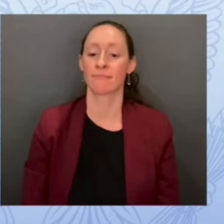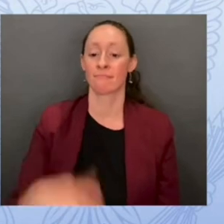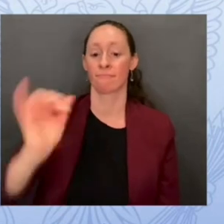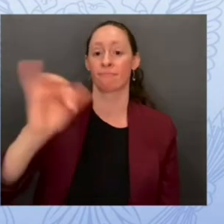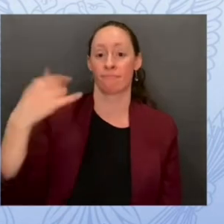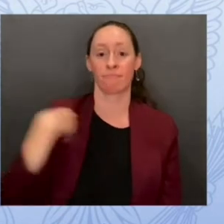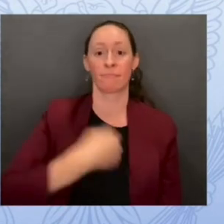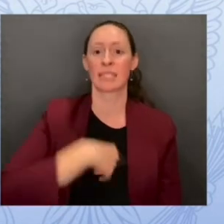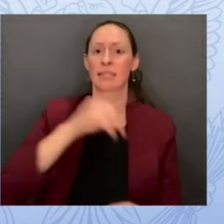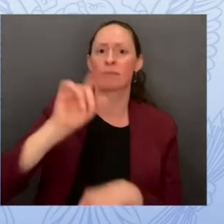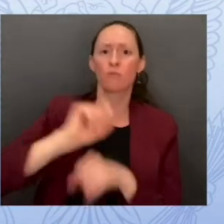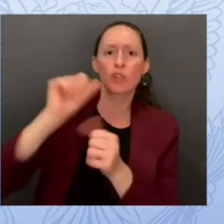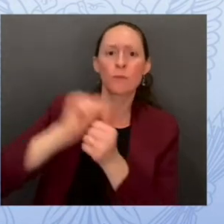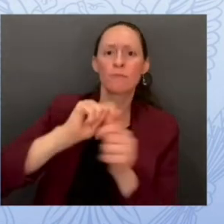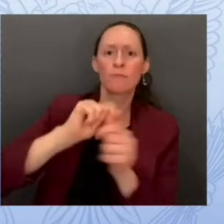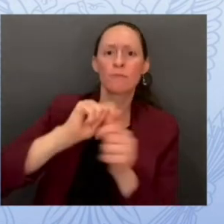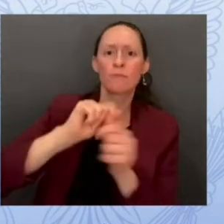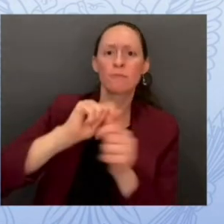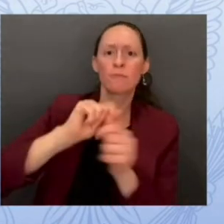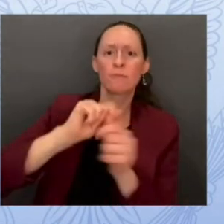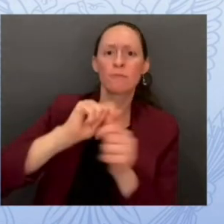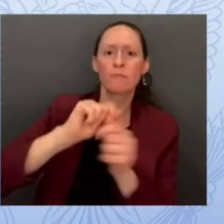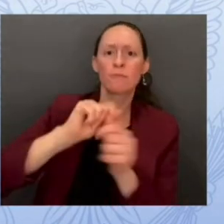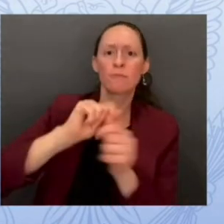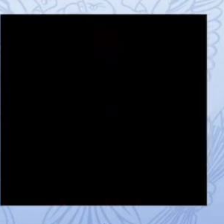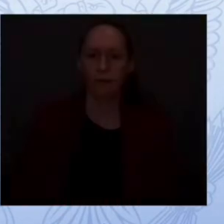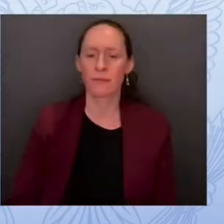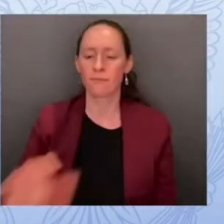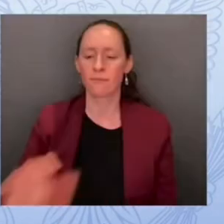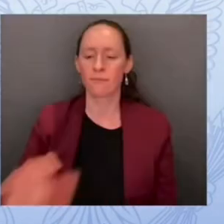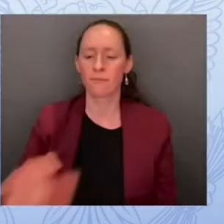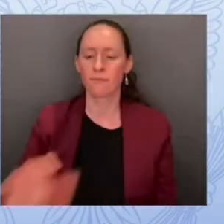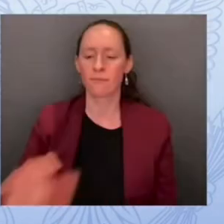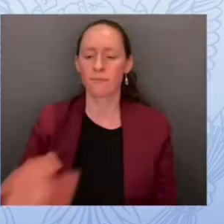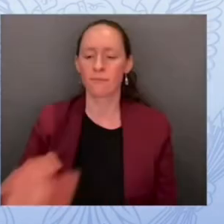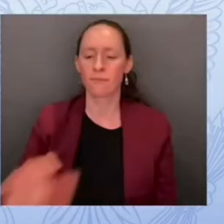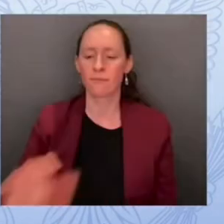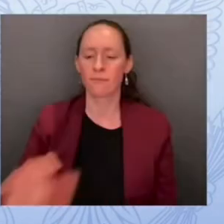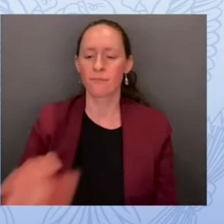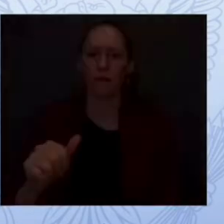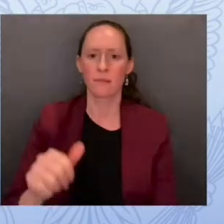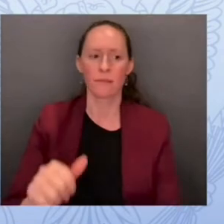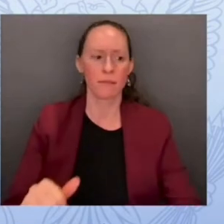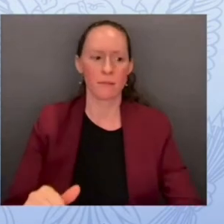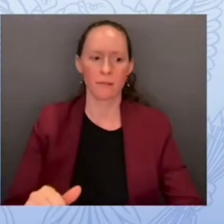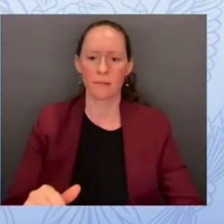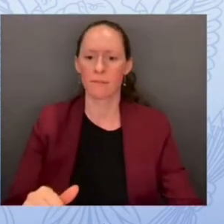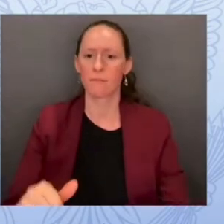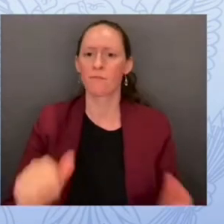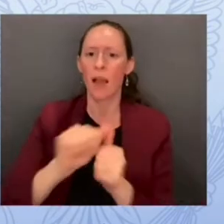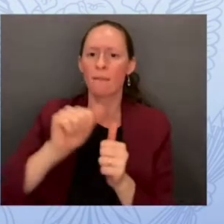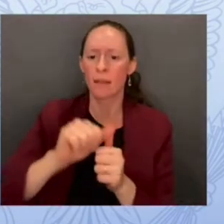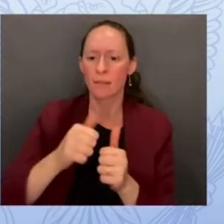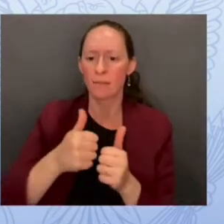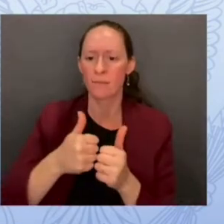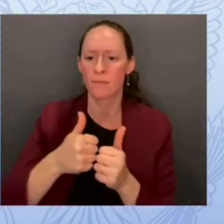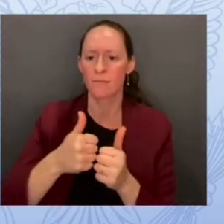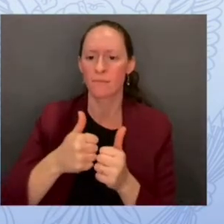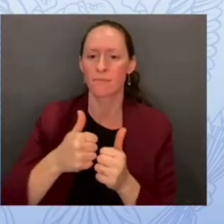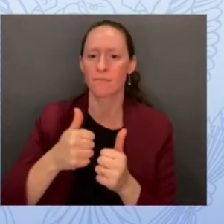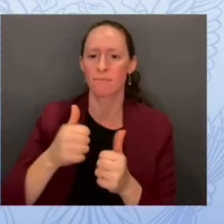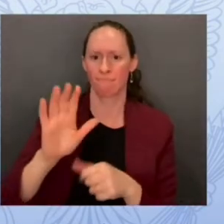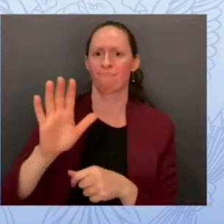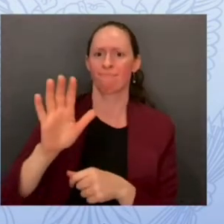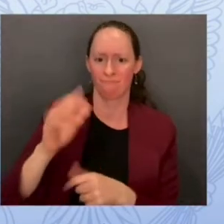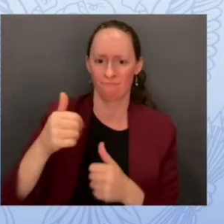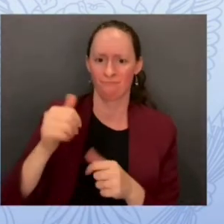data exchange agreements were in place ensuring that the protocols prerequisites and uh elements